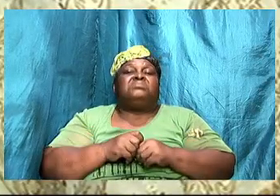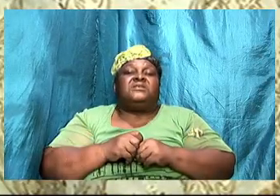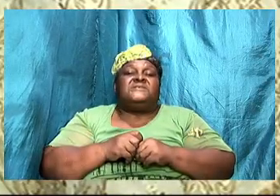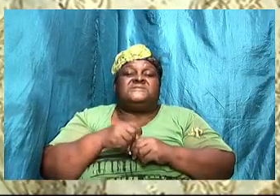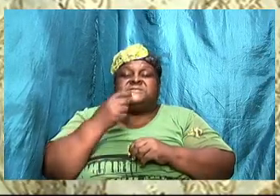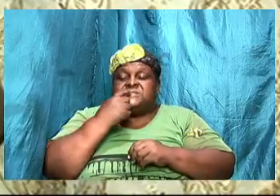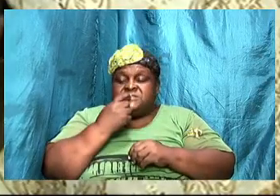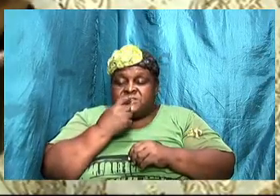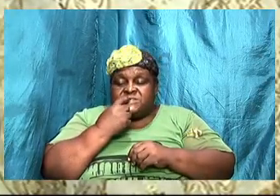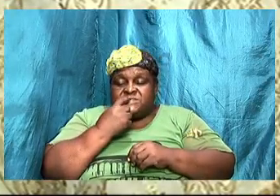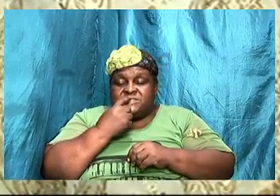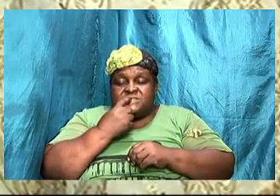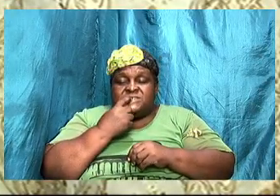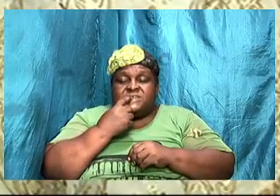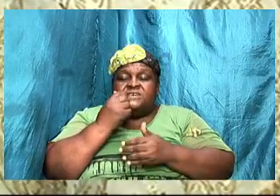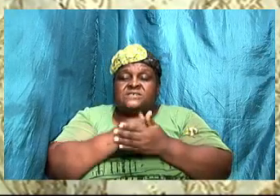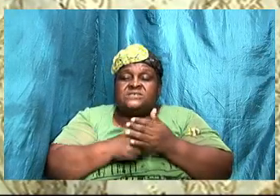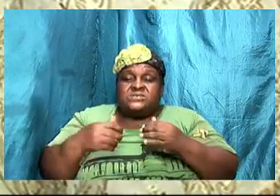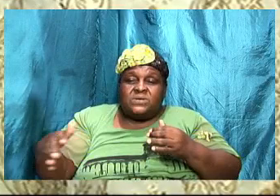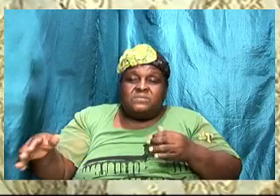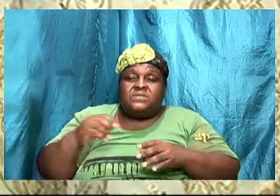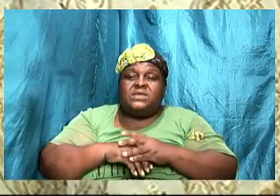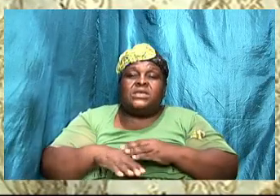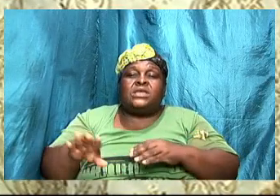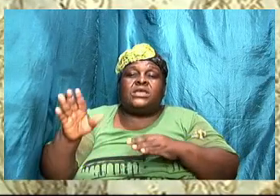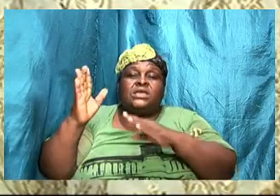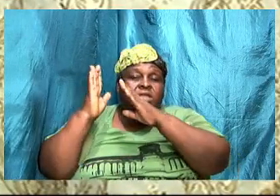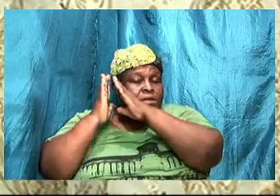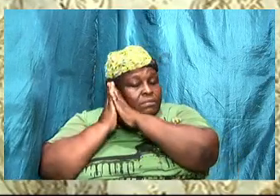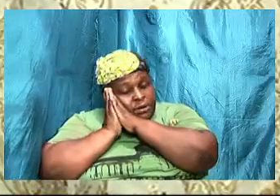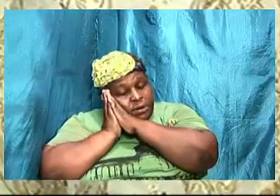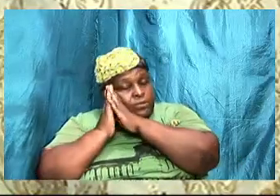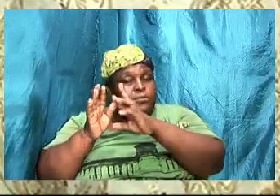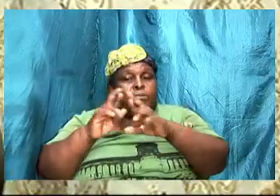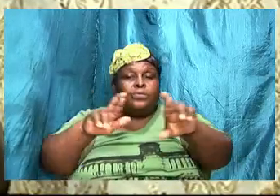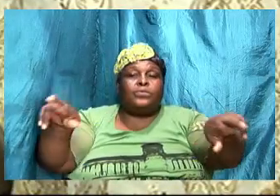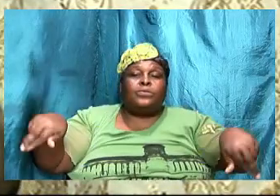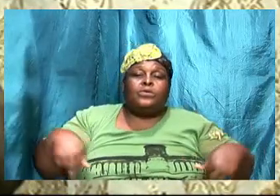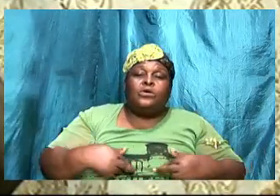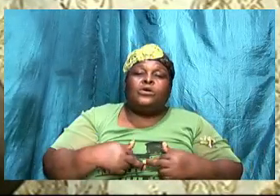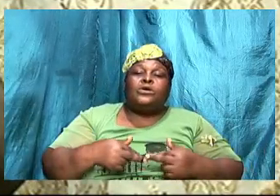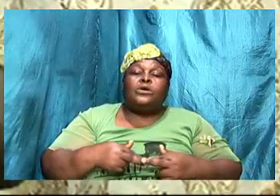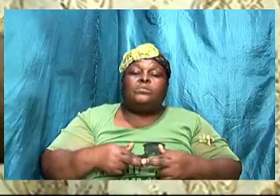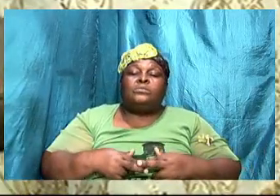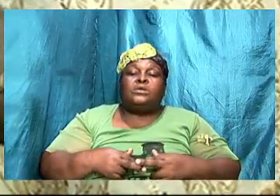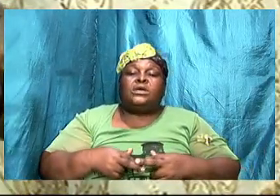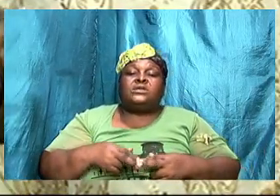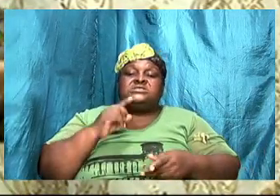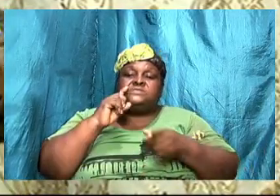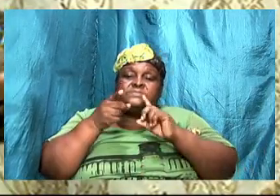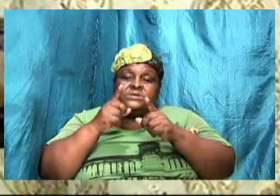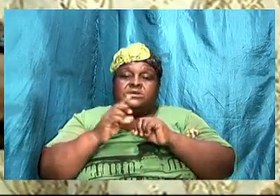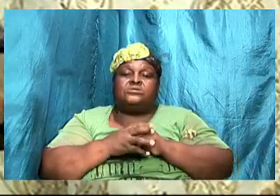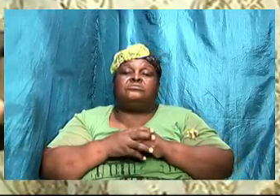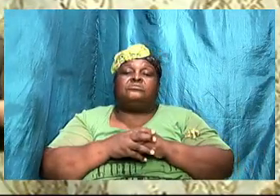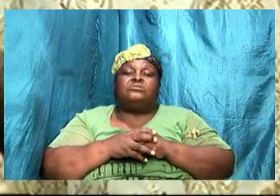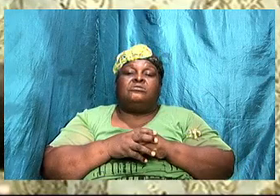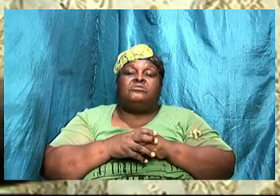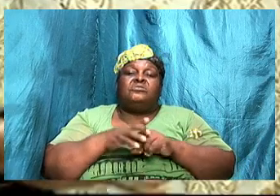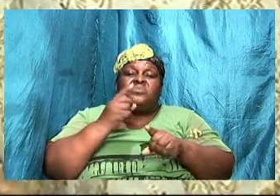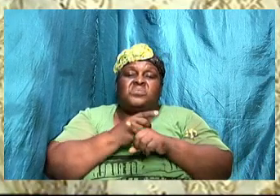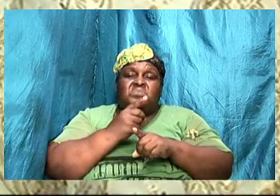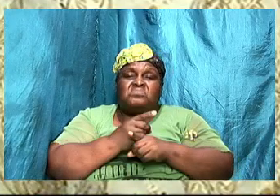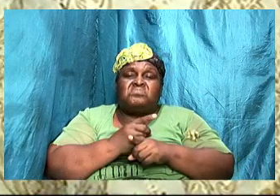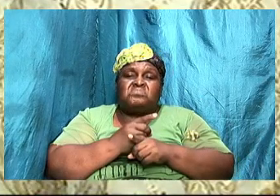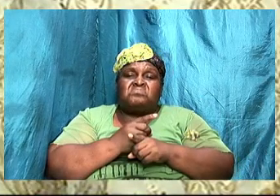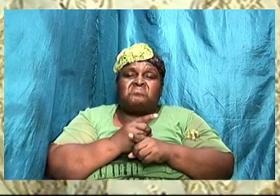and there's something in the bedroom we can talk it out right across everything as it pertains